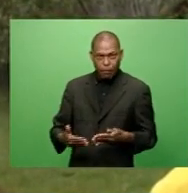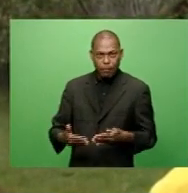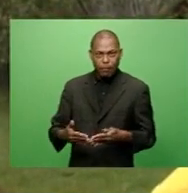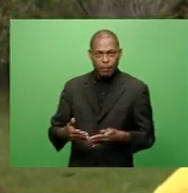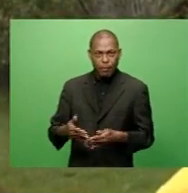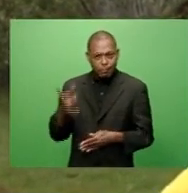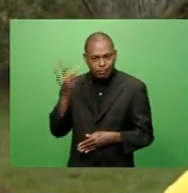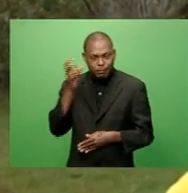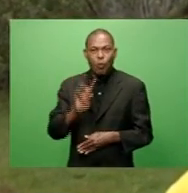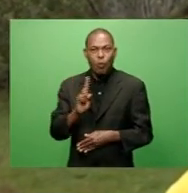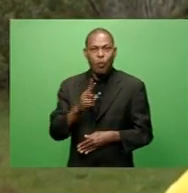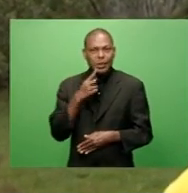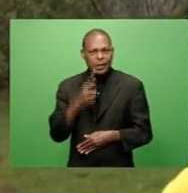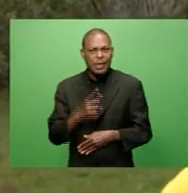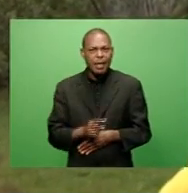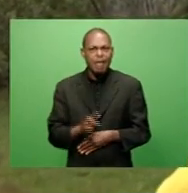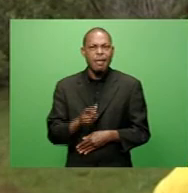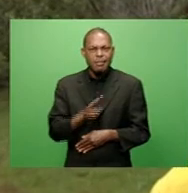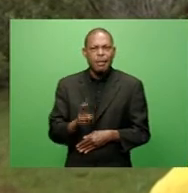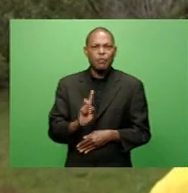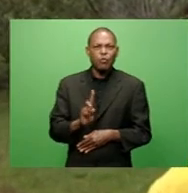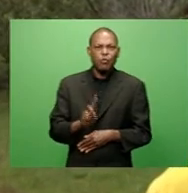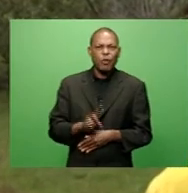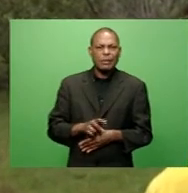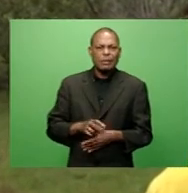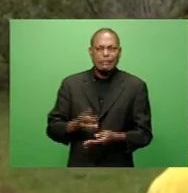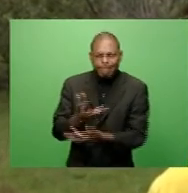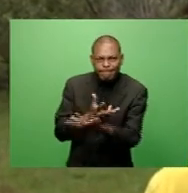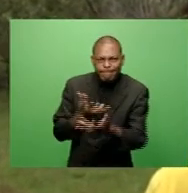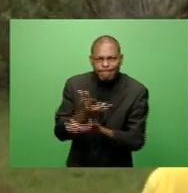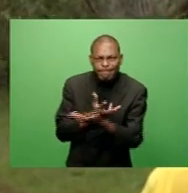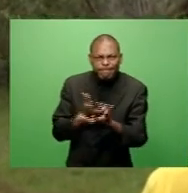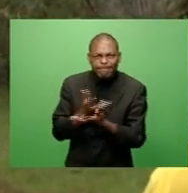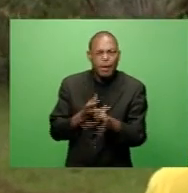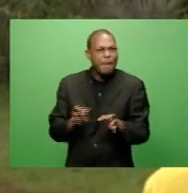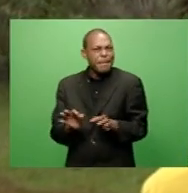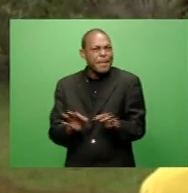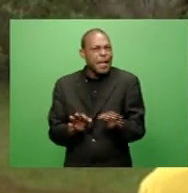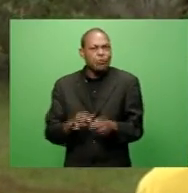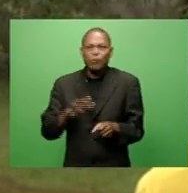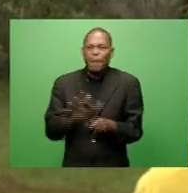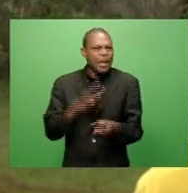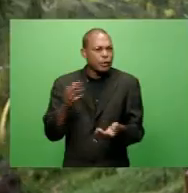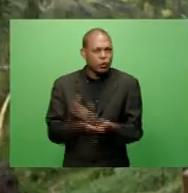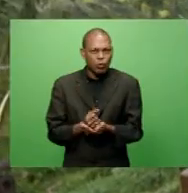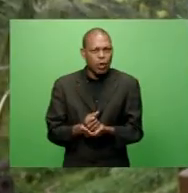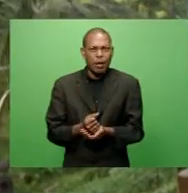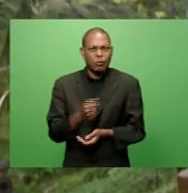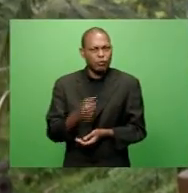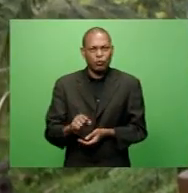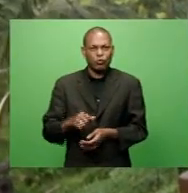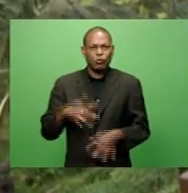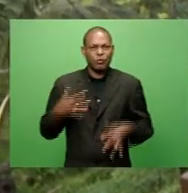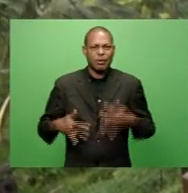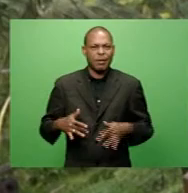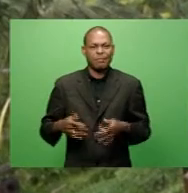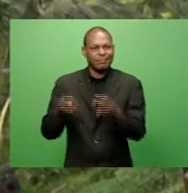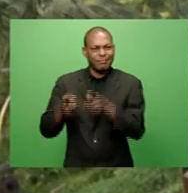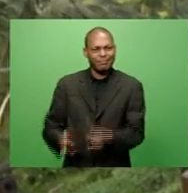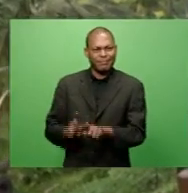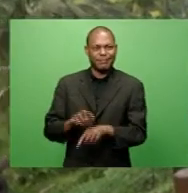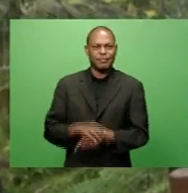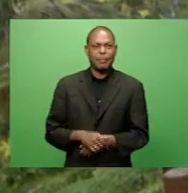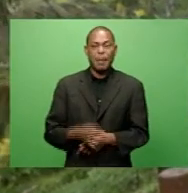and we'll try to come up with some mitigation measures, and hopefully we'll come up with something to make sure that nobody's life is lost. There are about 80